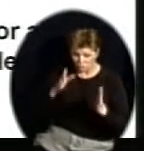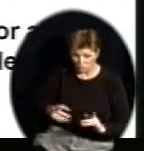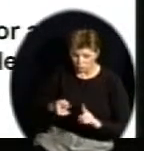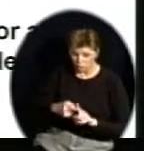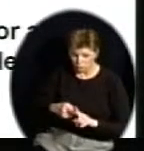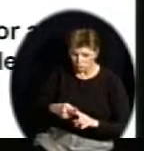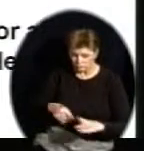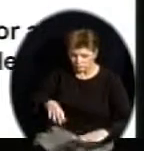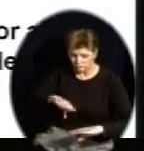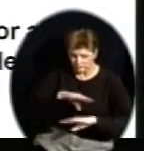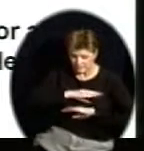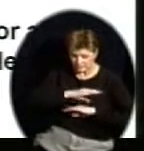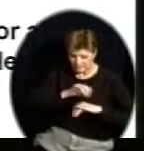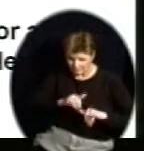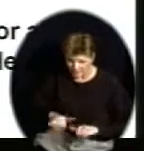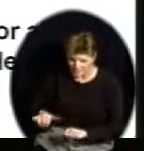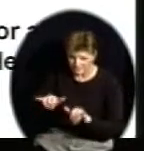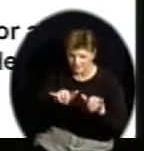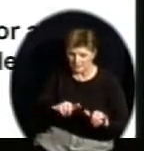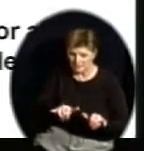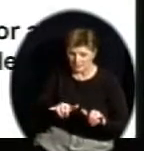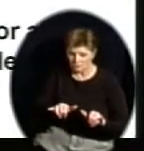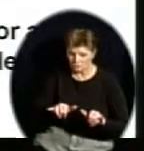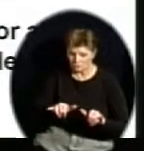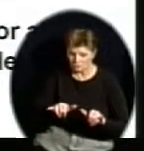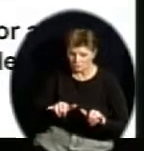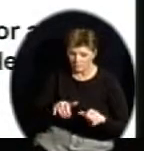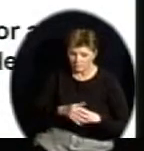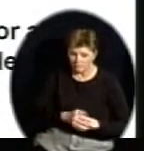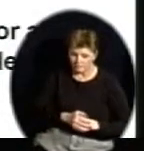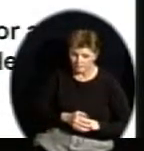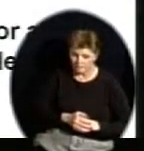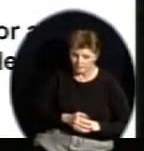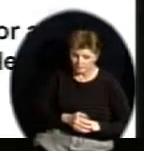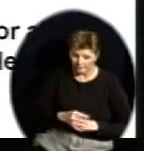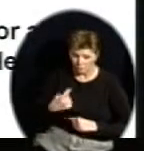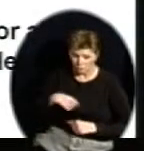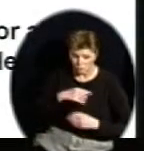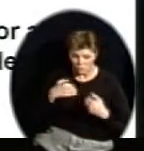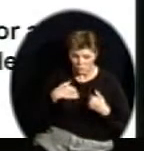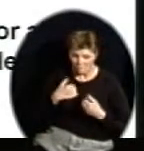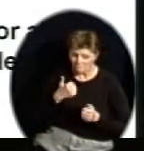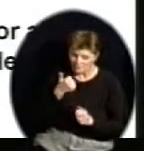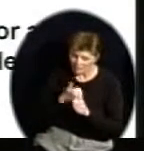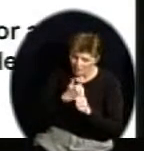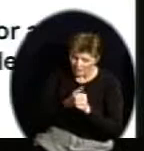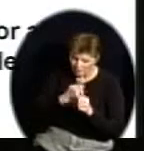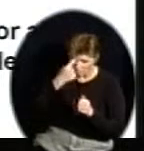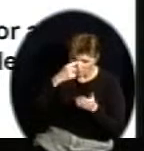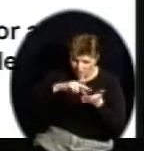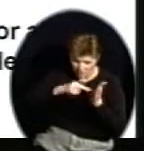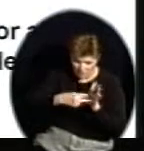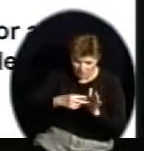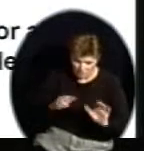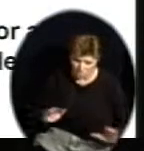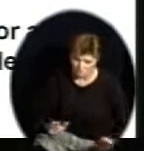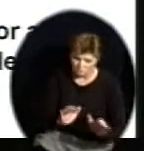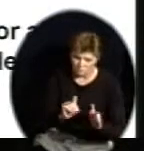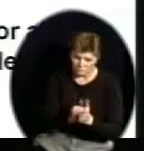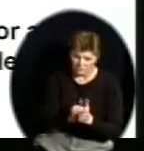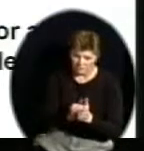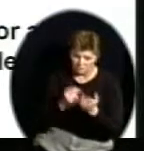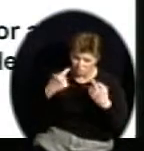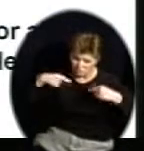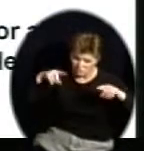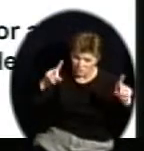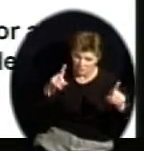Recent change there. We want to close the achievement gap. We have every intention of doing that. We want to increase the achievement for our challenge learners. But at the same time,